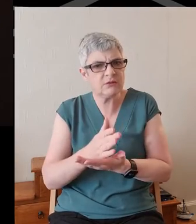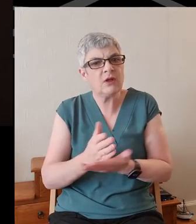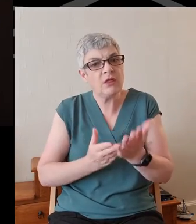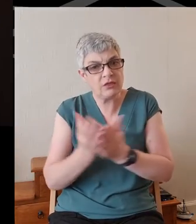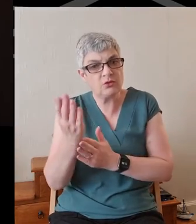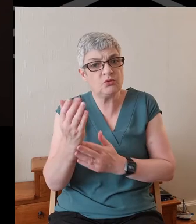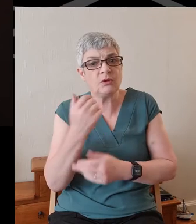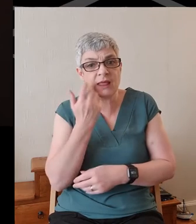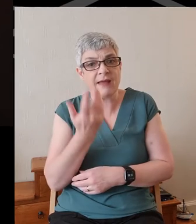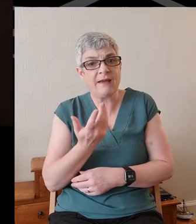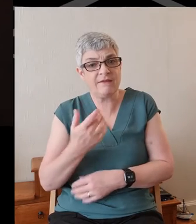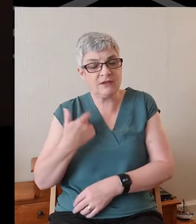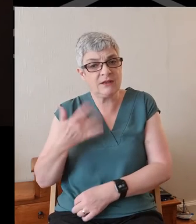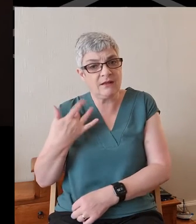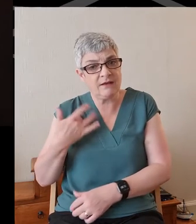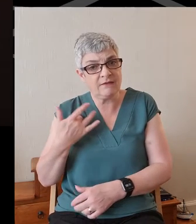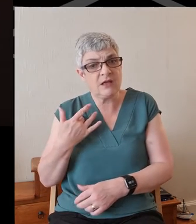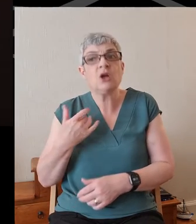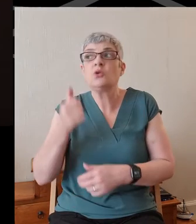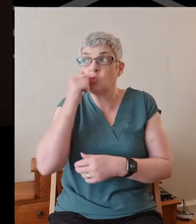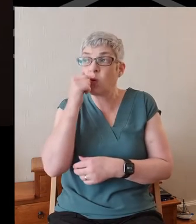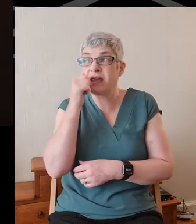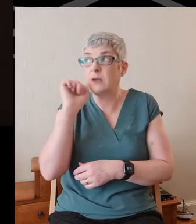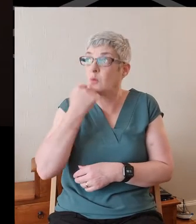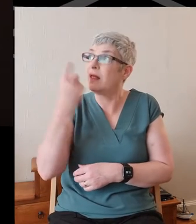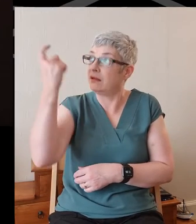knowing that one day He was coming again.